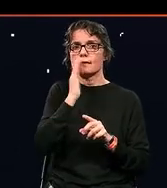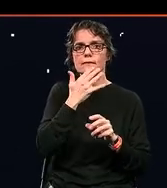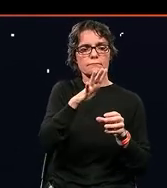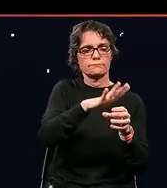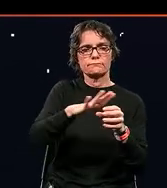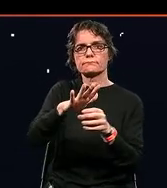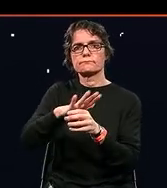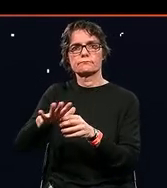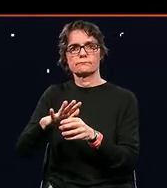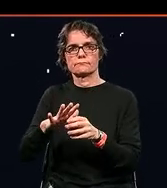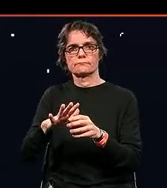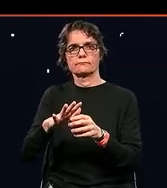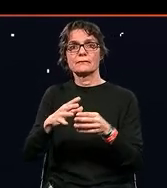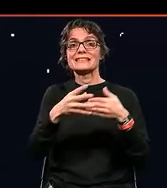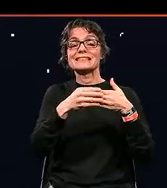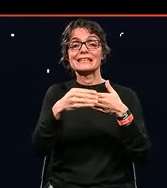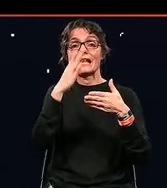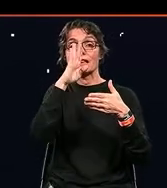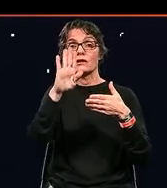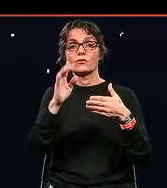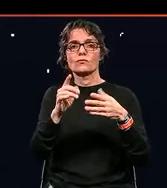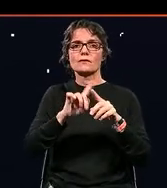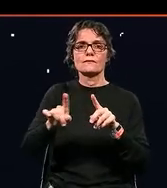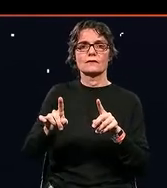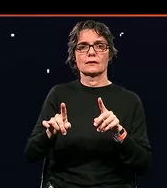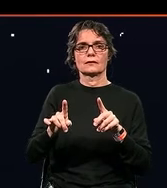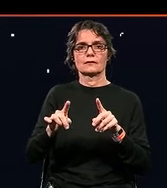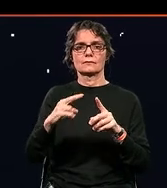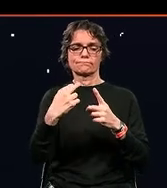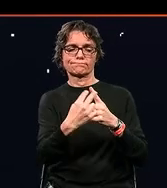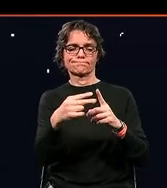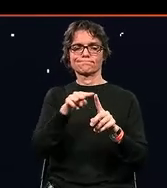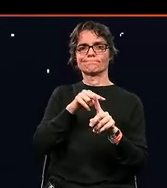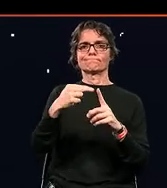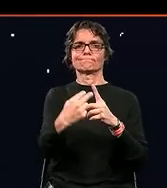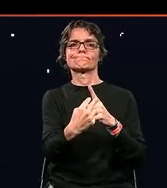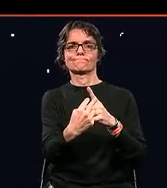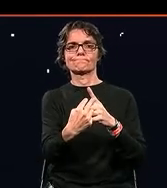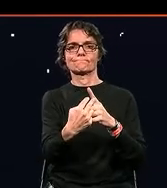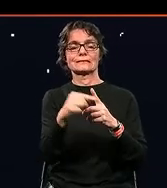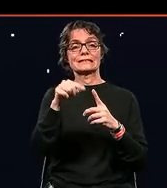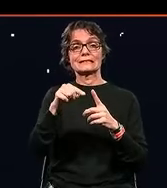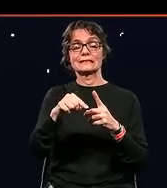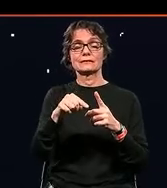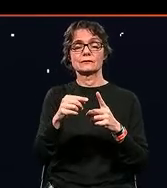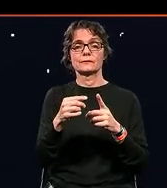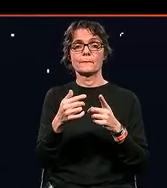of looking at leaders. So, if this is kind of the parallel